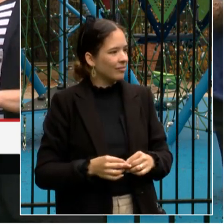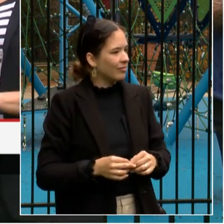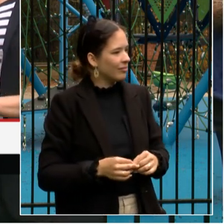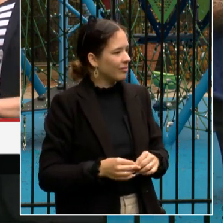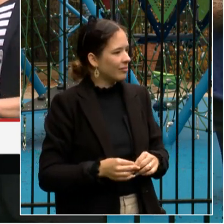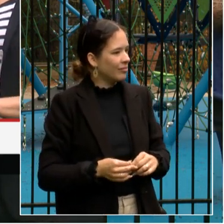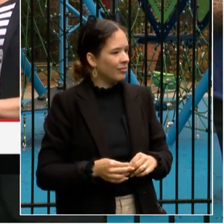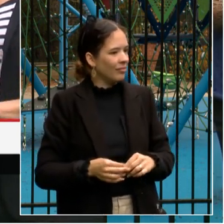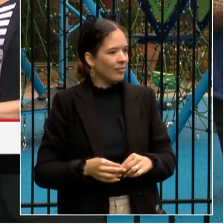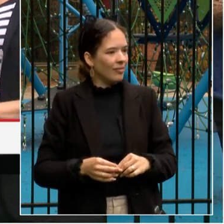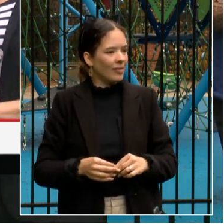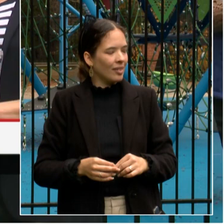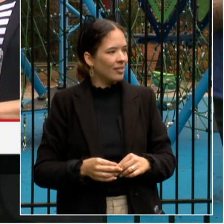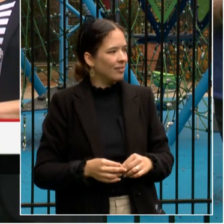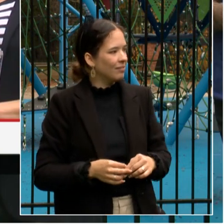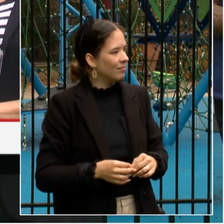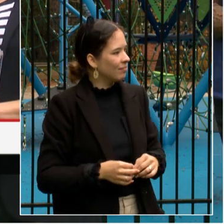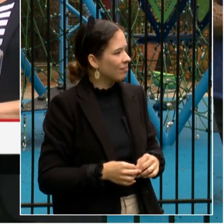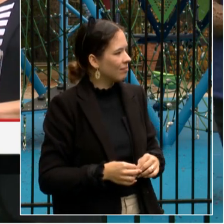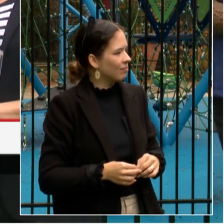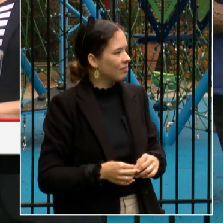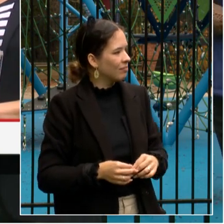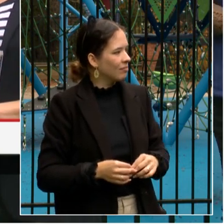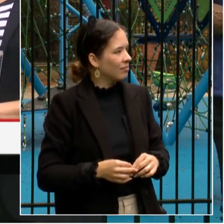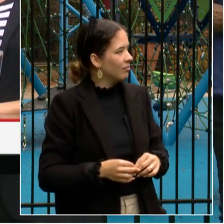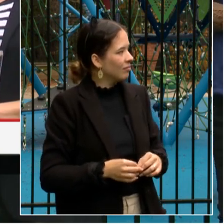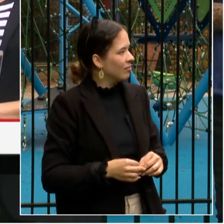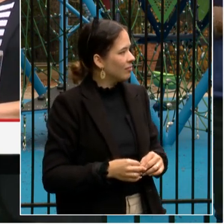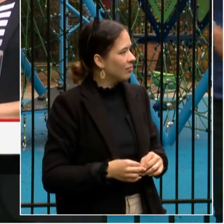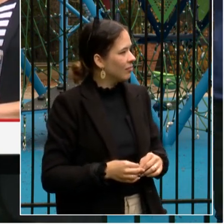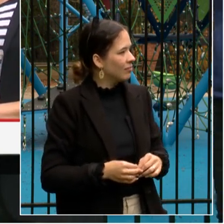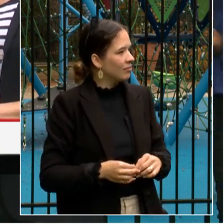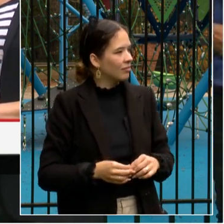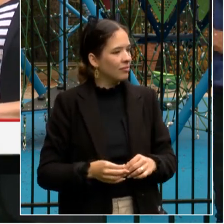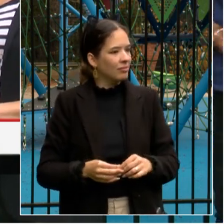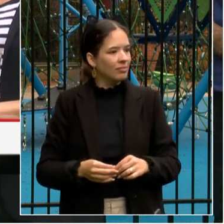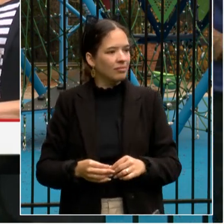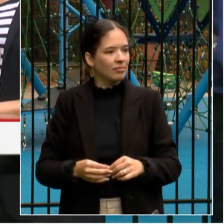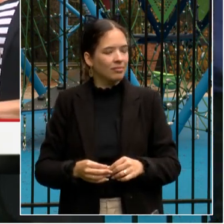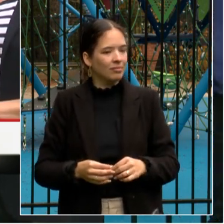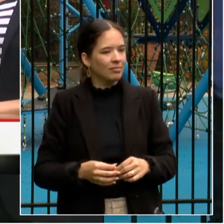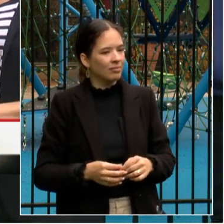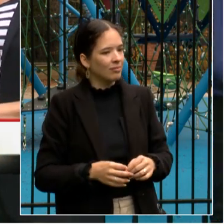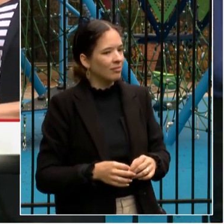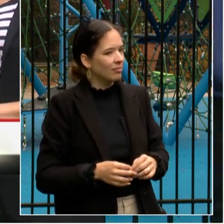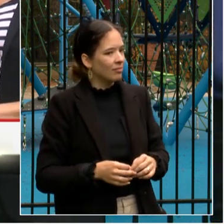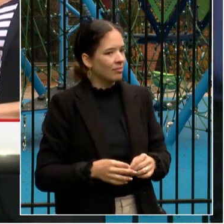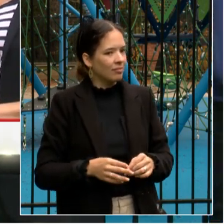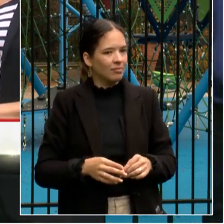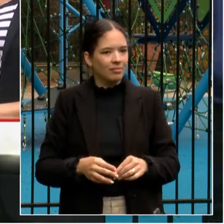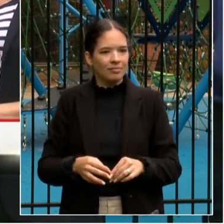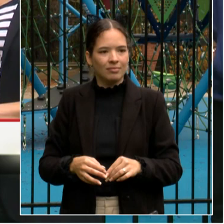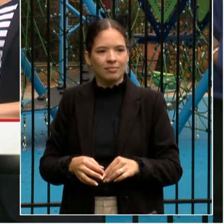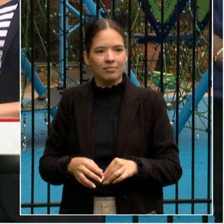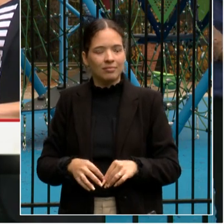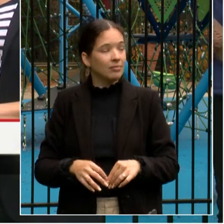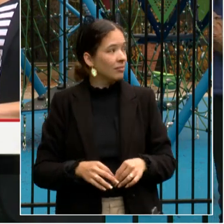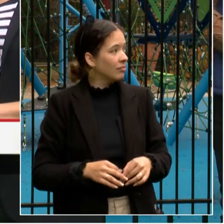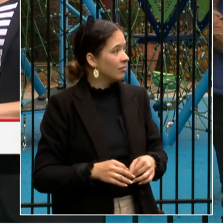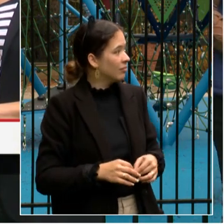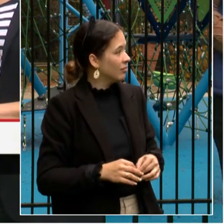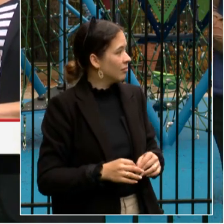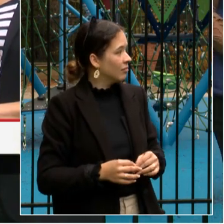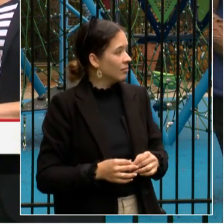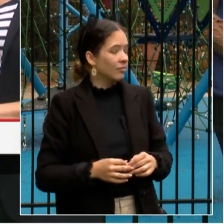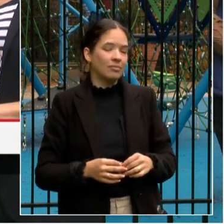We want to thank Director Pineda, Subdirector Berrocal, and former Director Mayra Cruz.